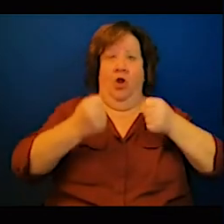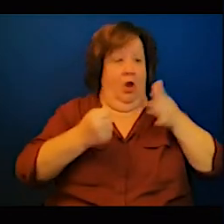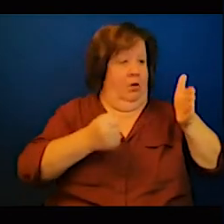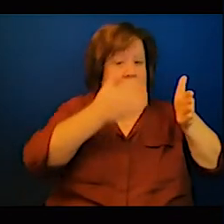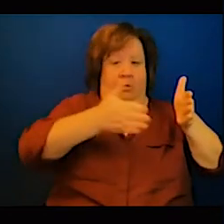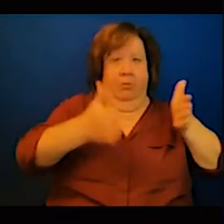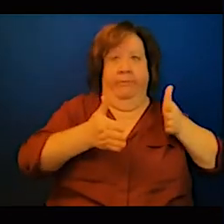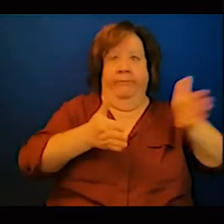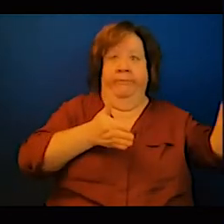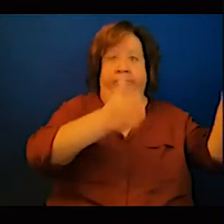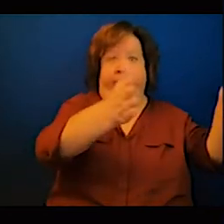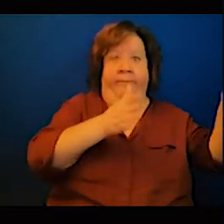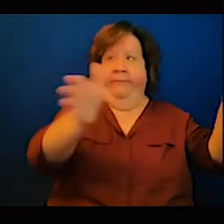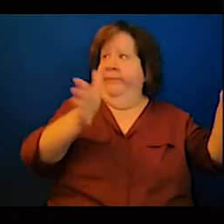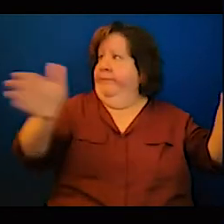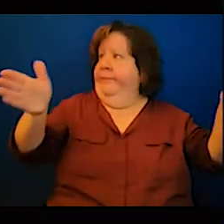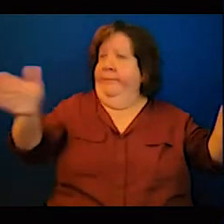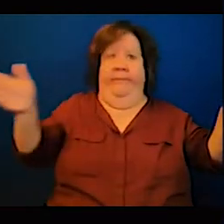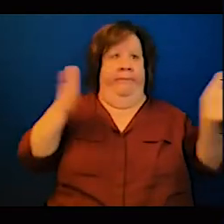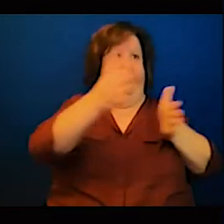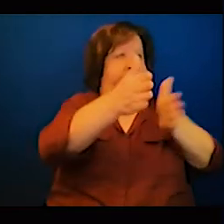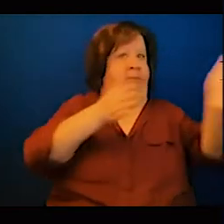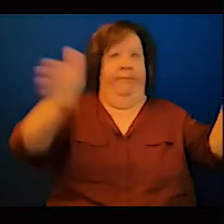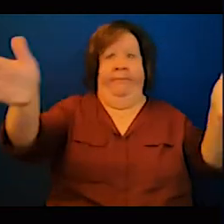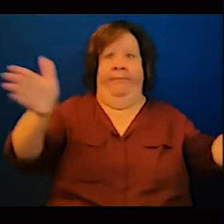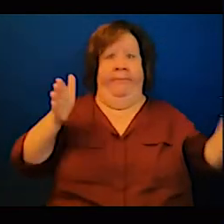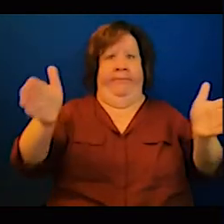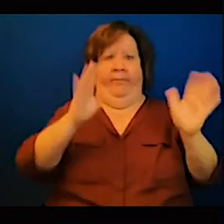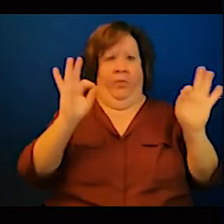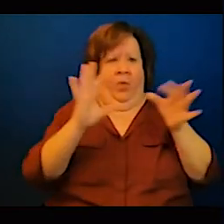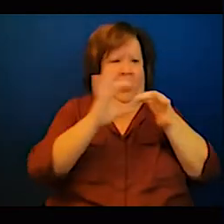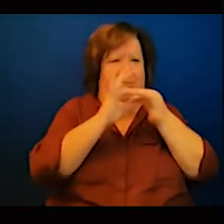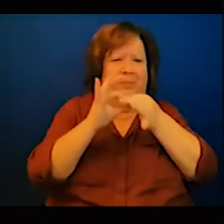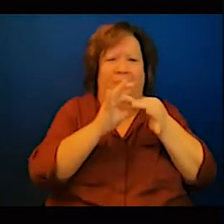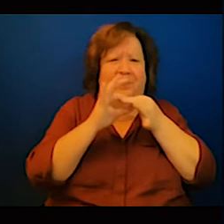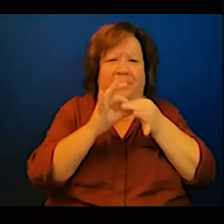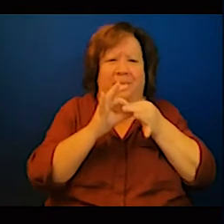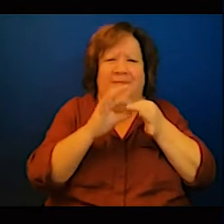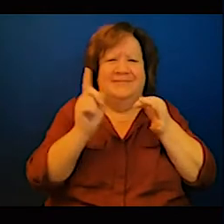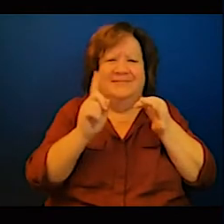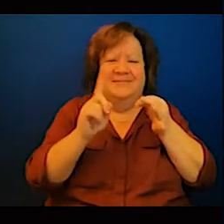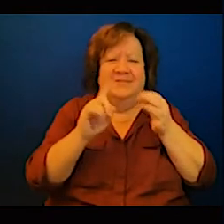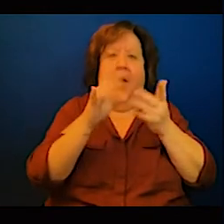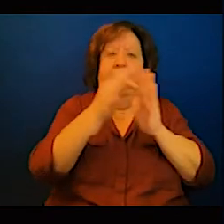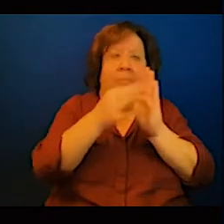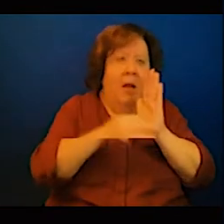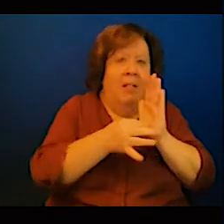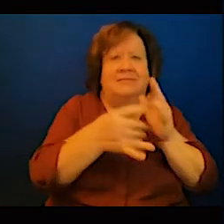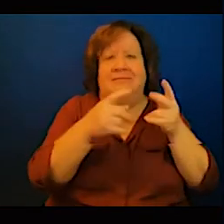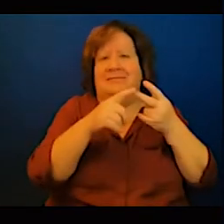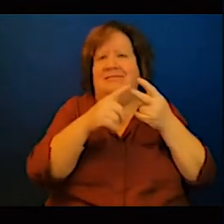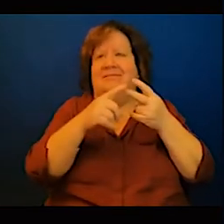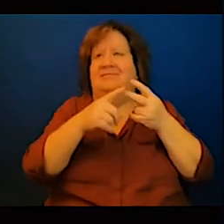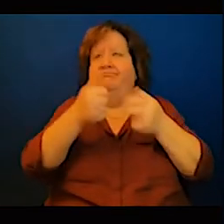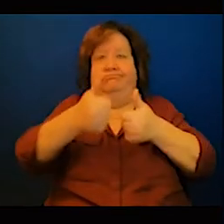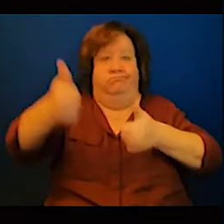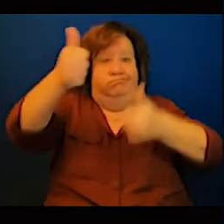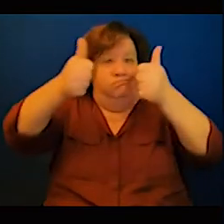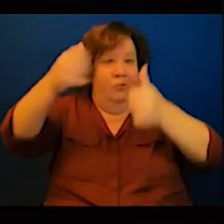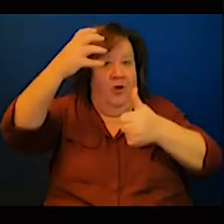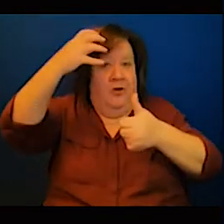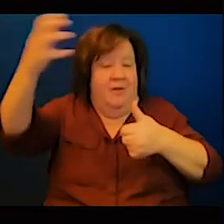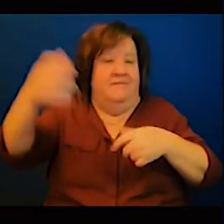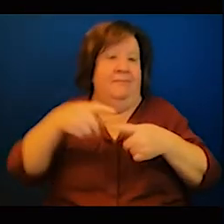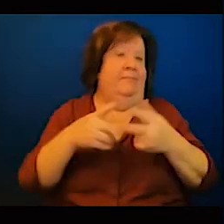by the ministers and everything will be driven by the direction of the leaders such level commitment is needed